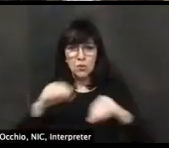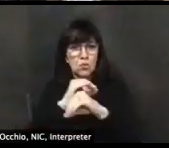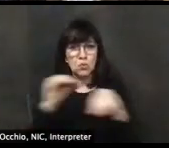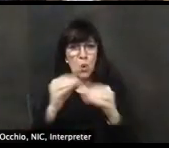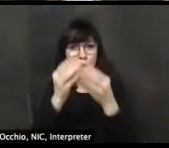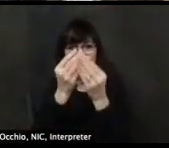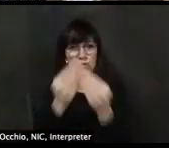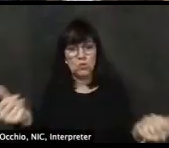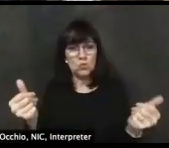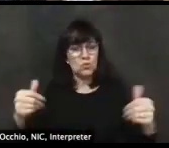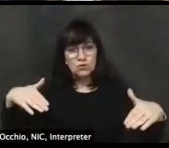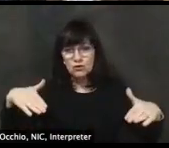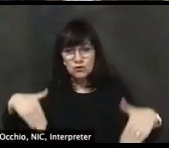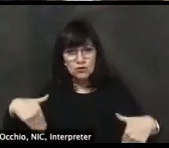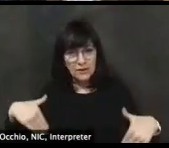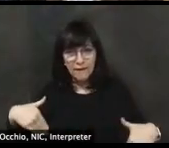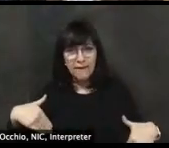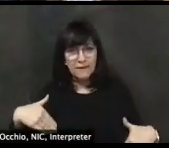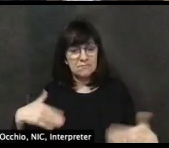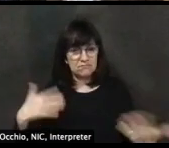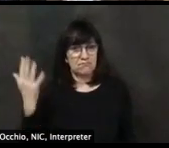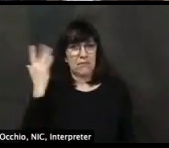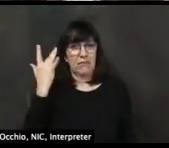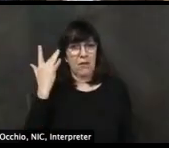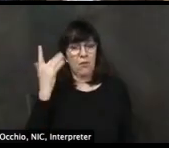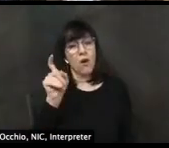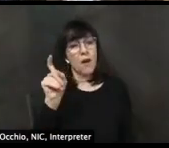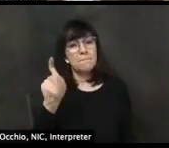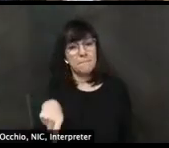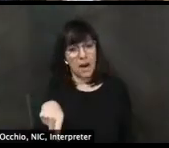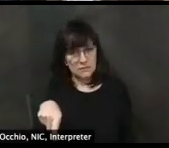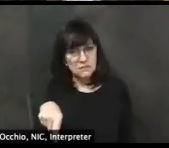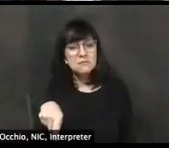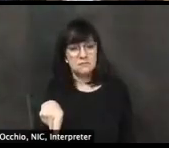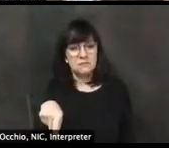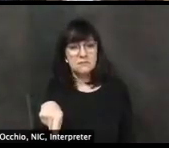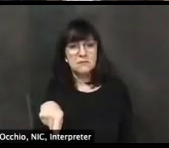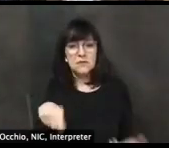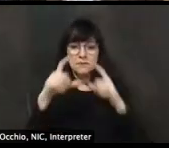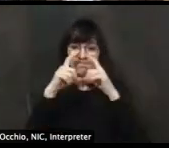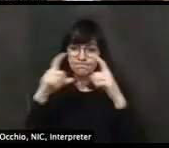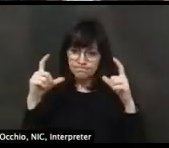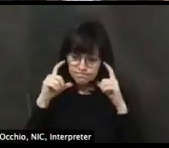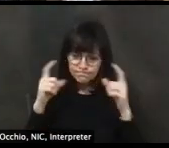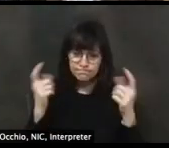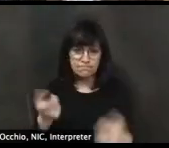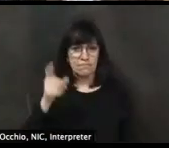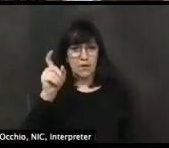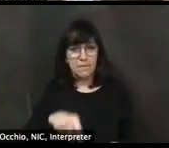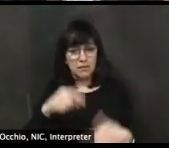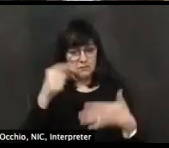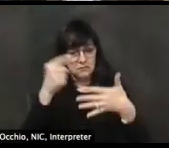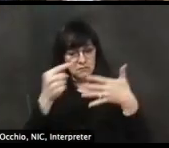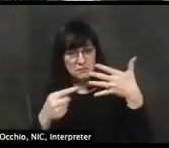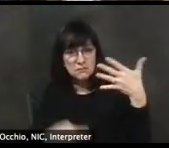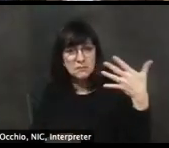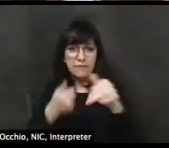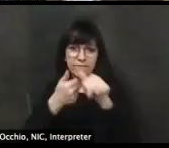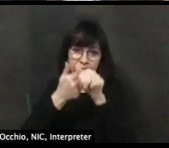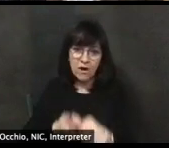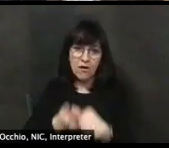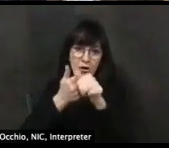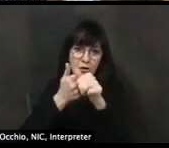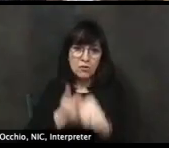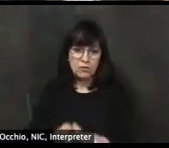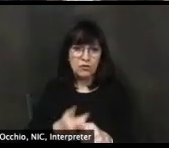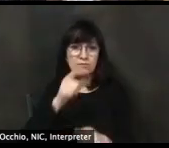that are, that are necessary to, uh, decrease the spread of the infection. Um, when we began to